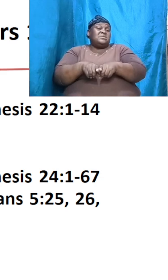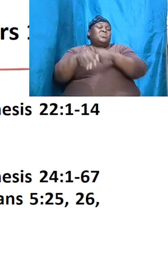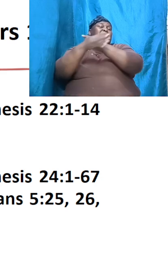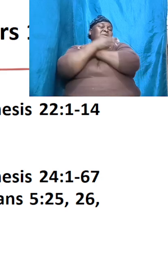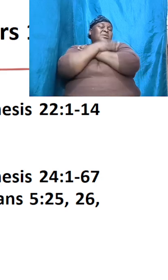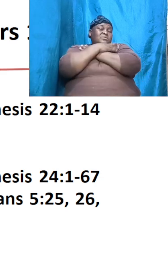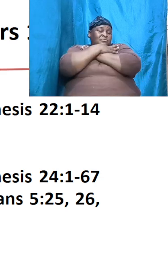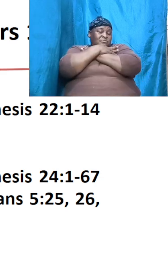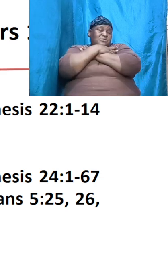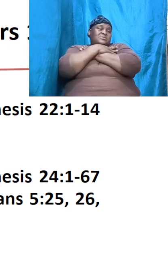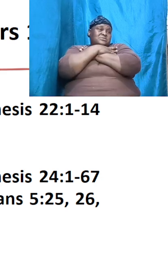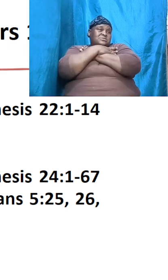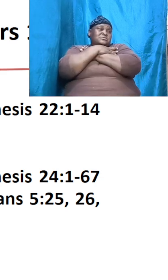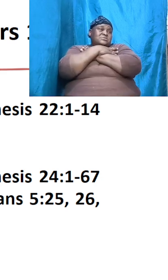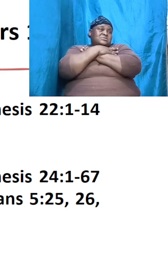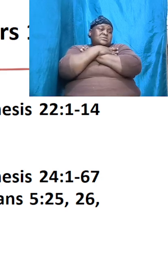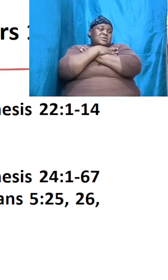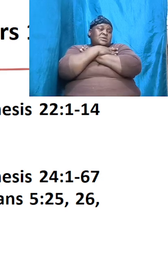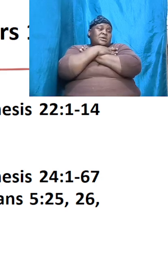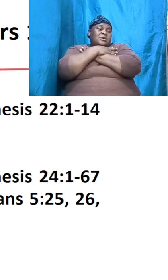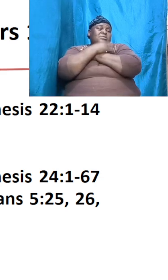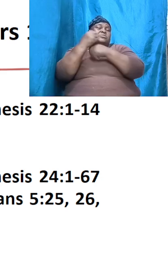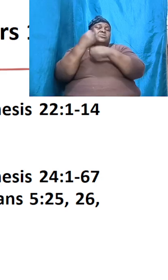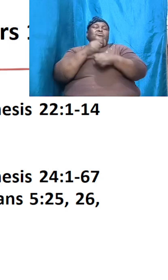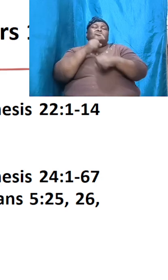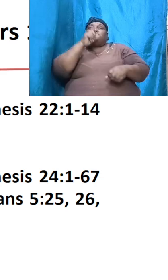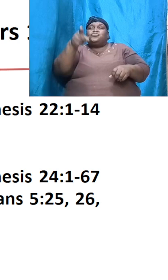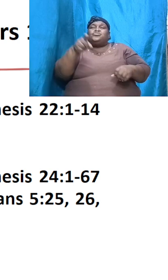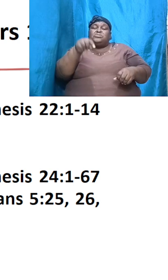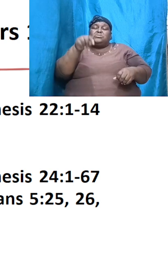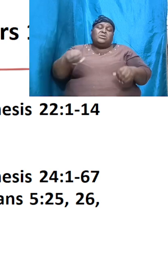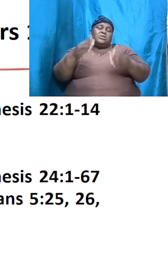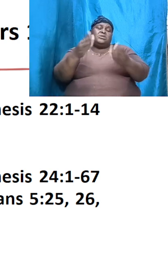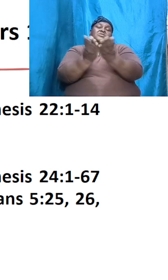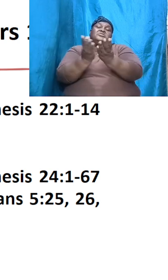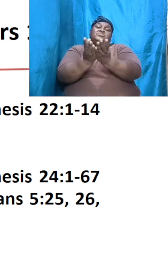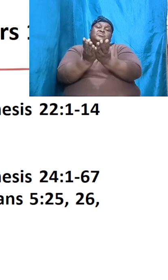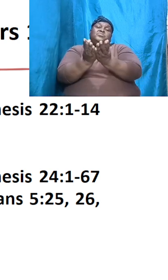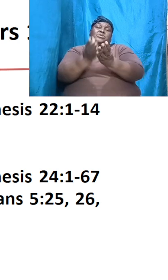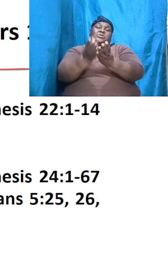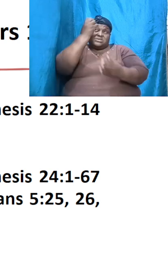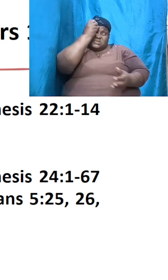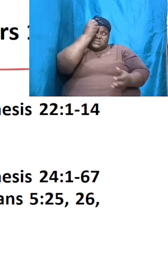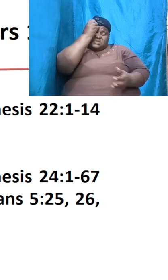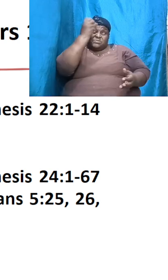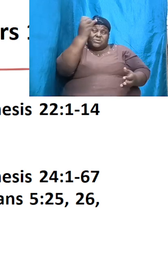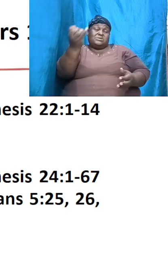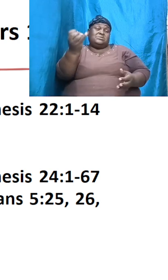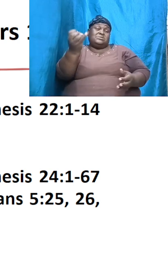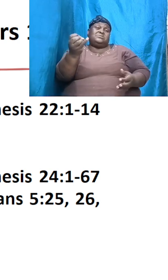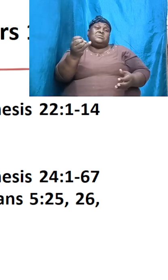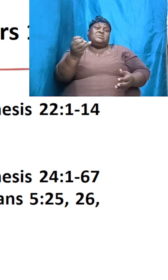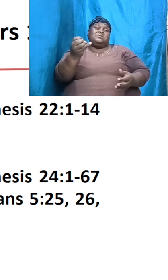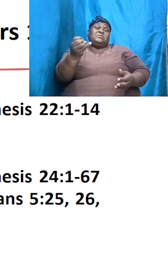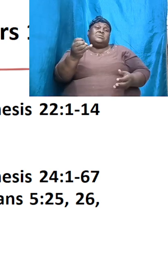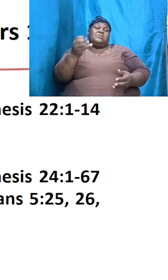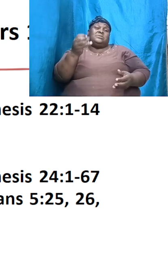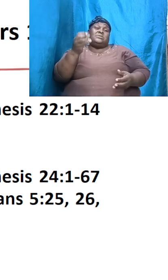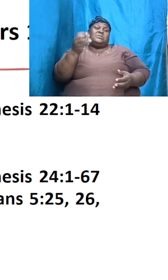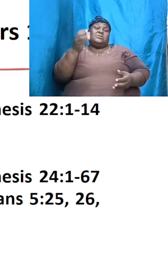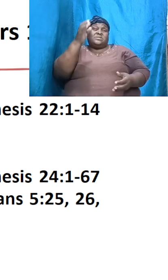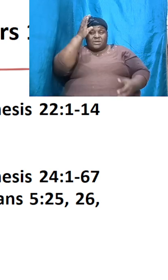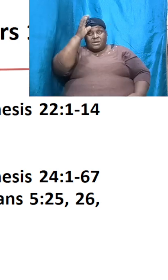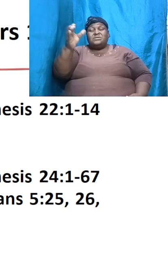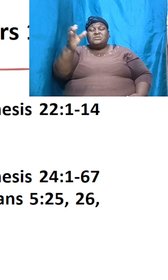that this book is authentic this book is inspired the contents are